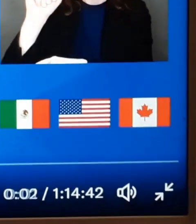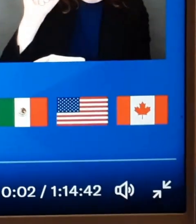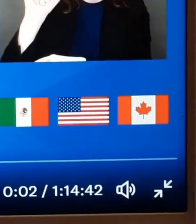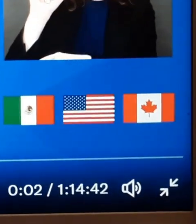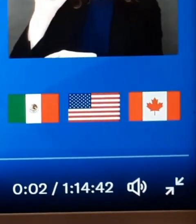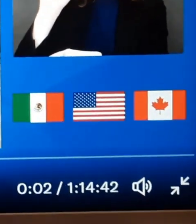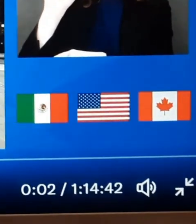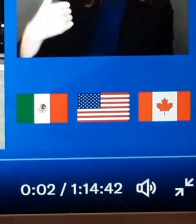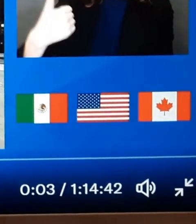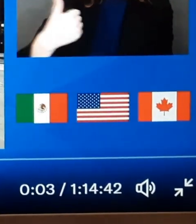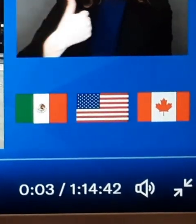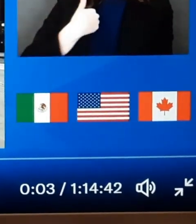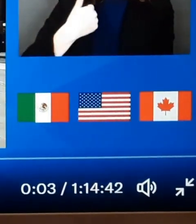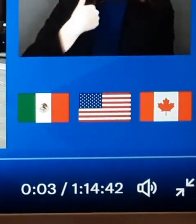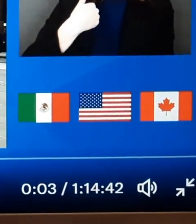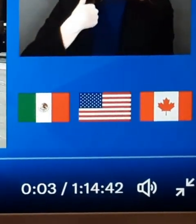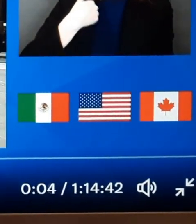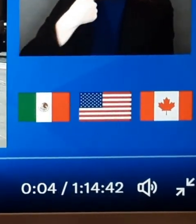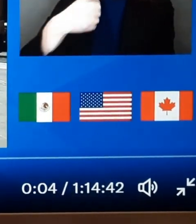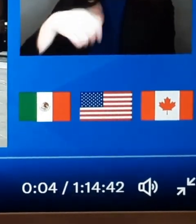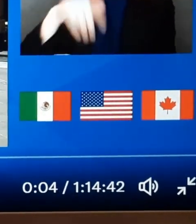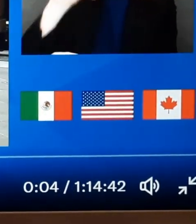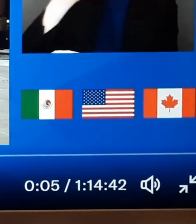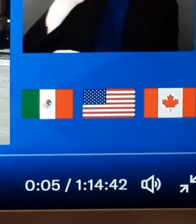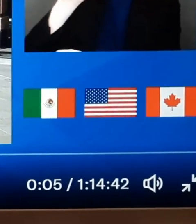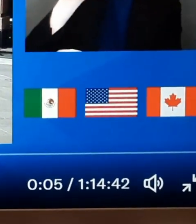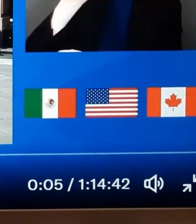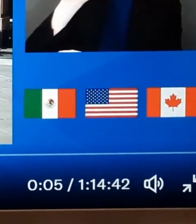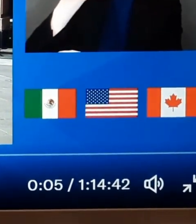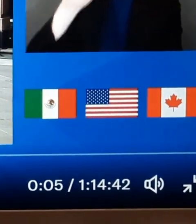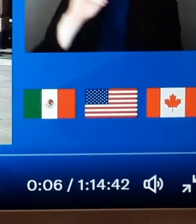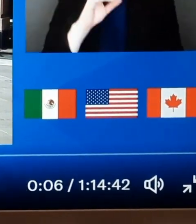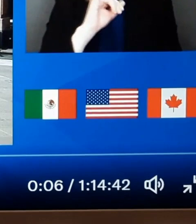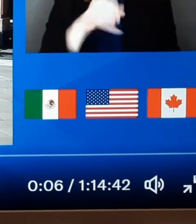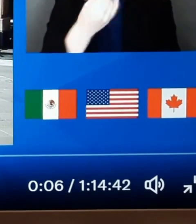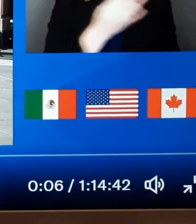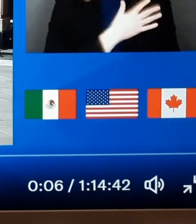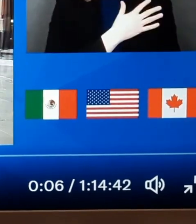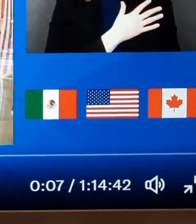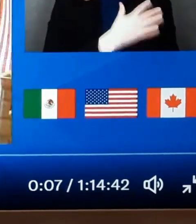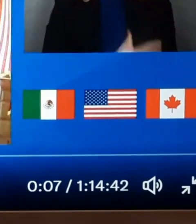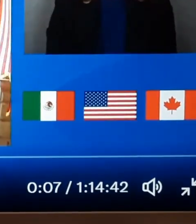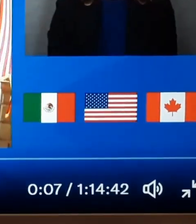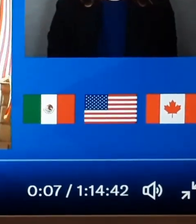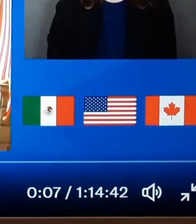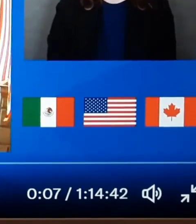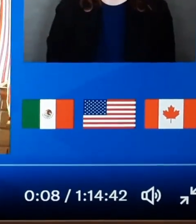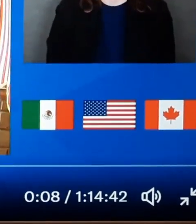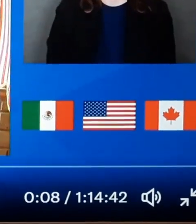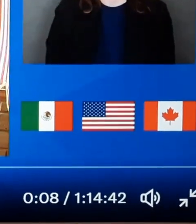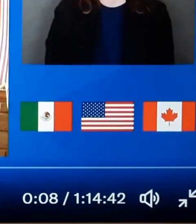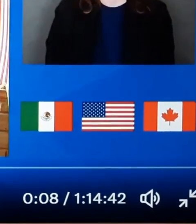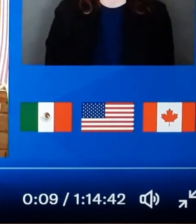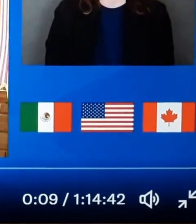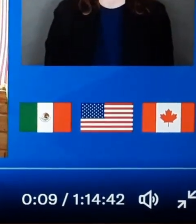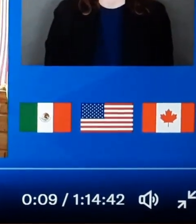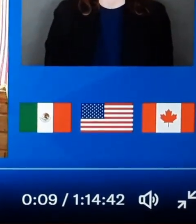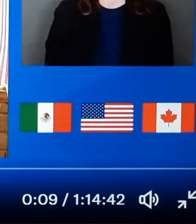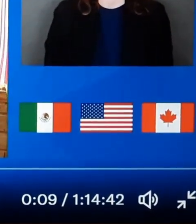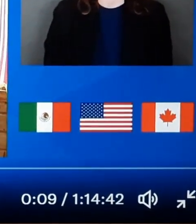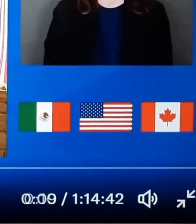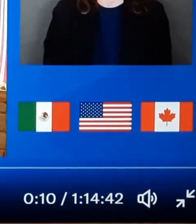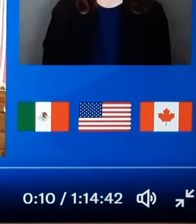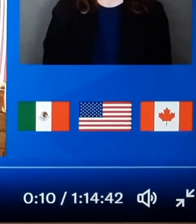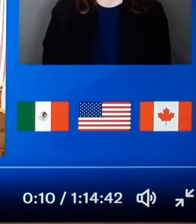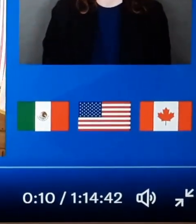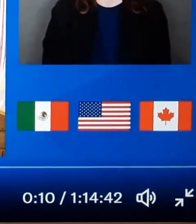We also have their respective delegations, representatives of the media and people following us through